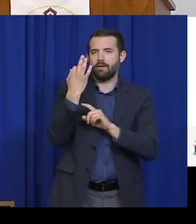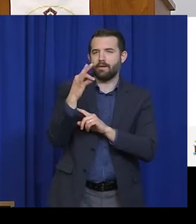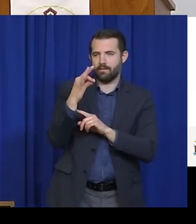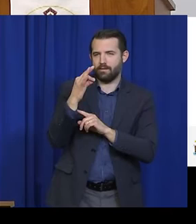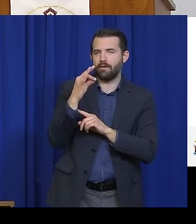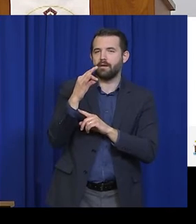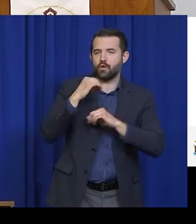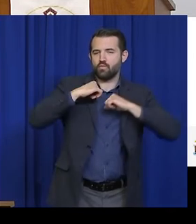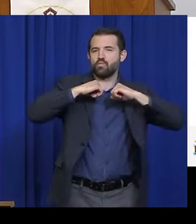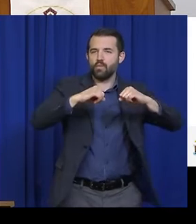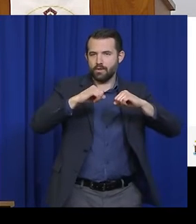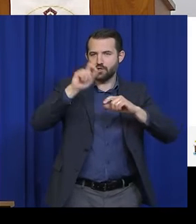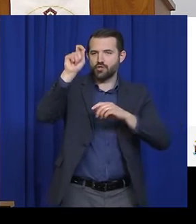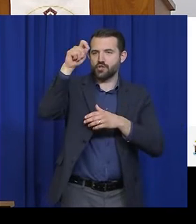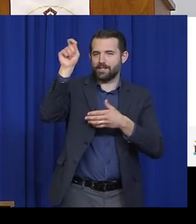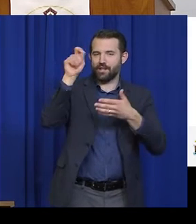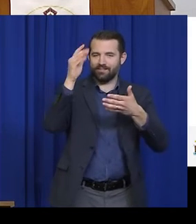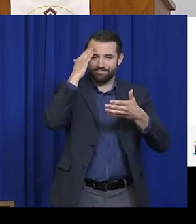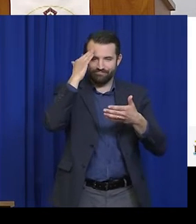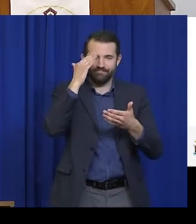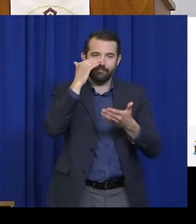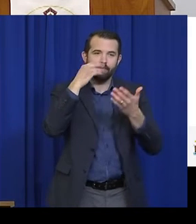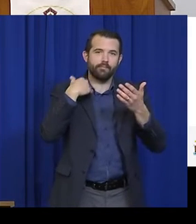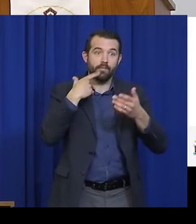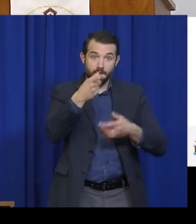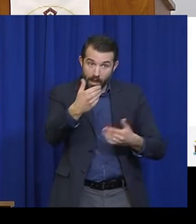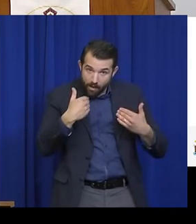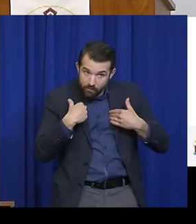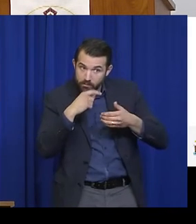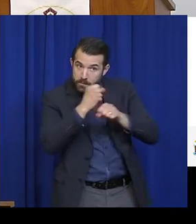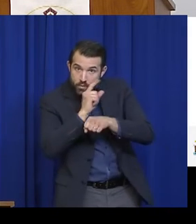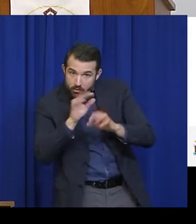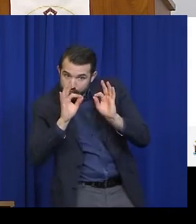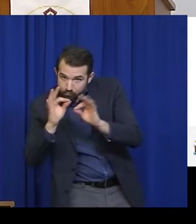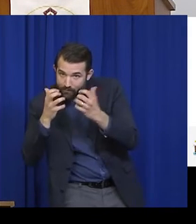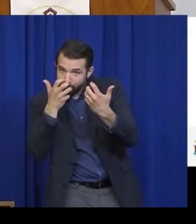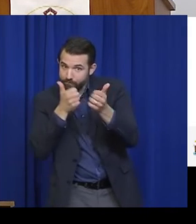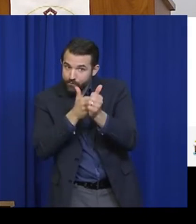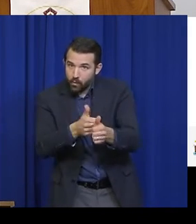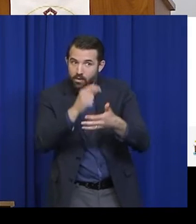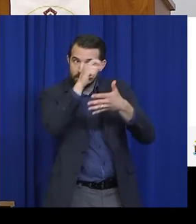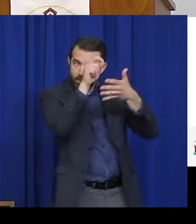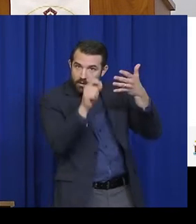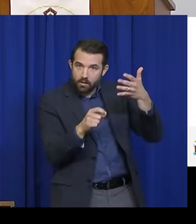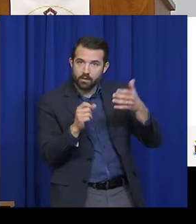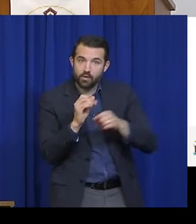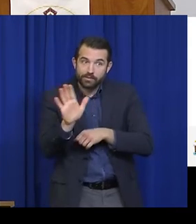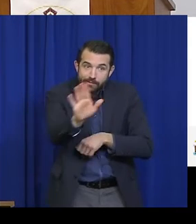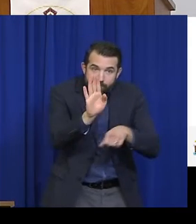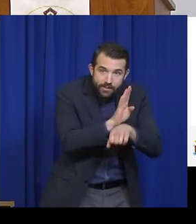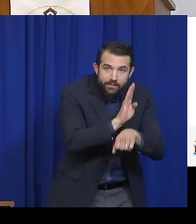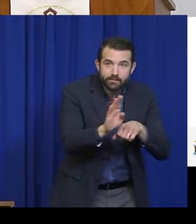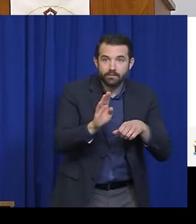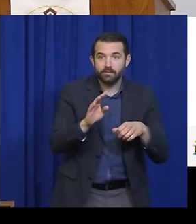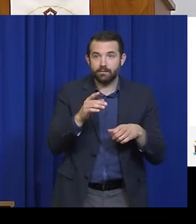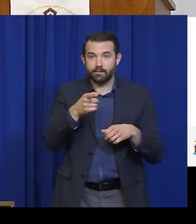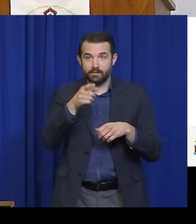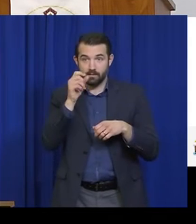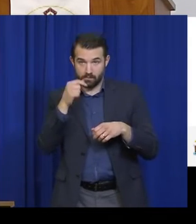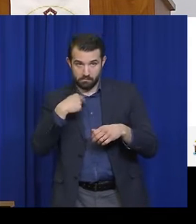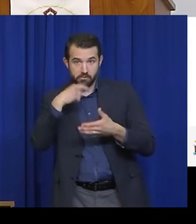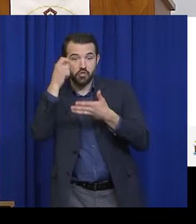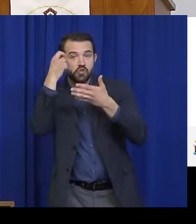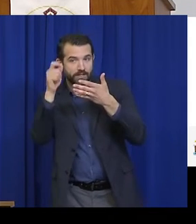These checklists will identify best practices for the businesses specific to their operations, as well as general best